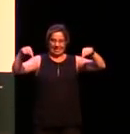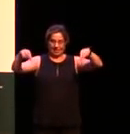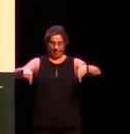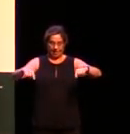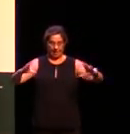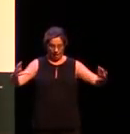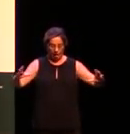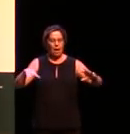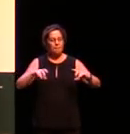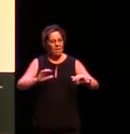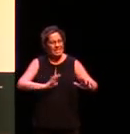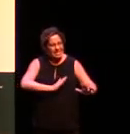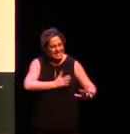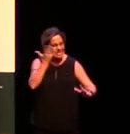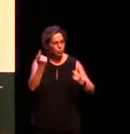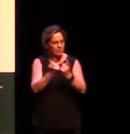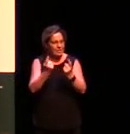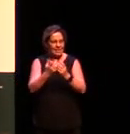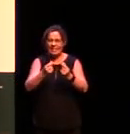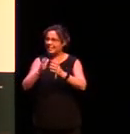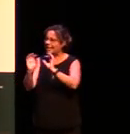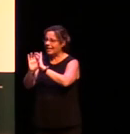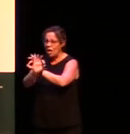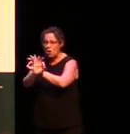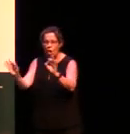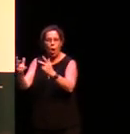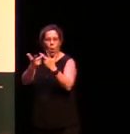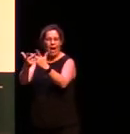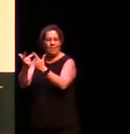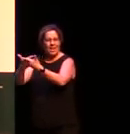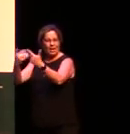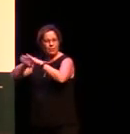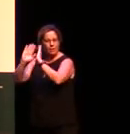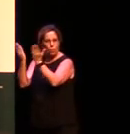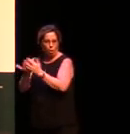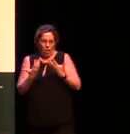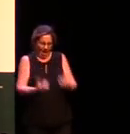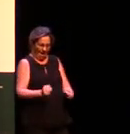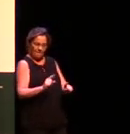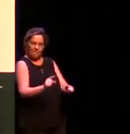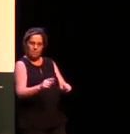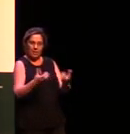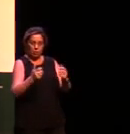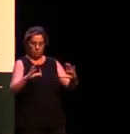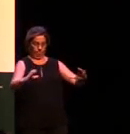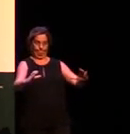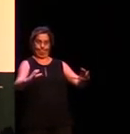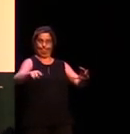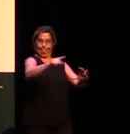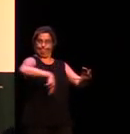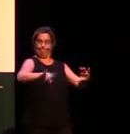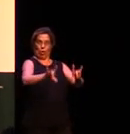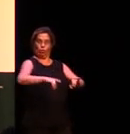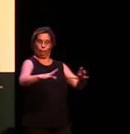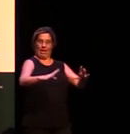many interesting features that some of which I'm going to tell you about today. But firstly just a quick